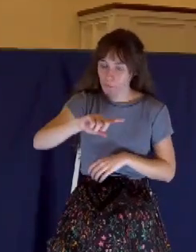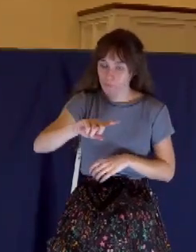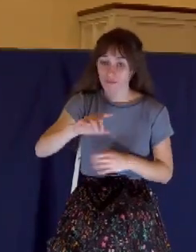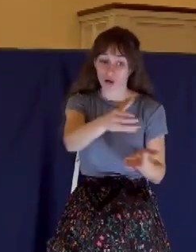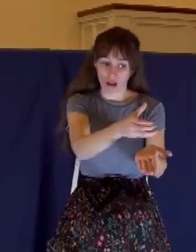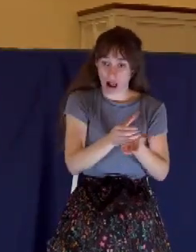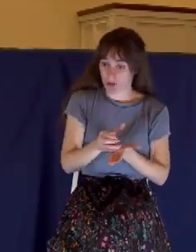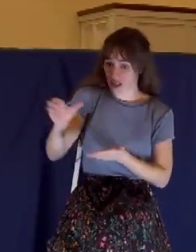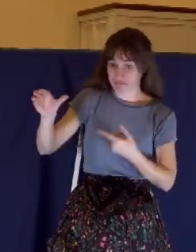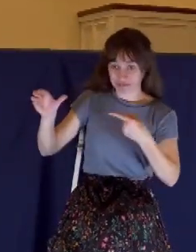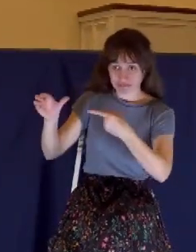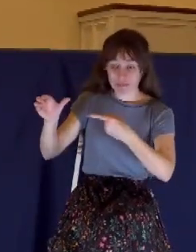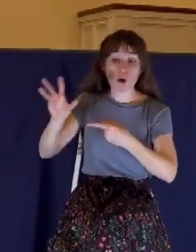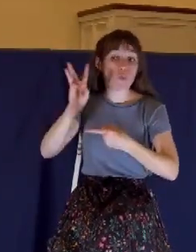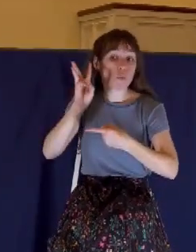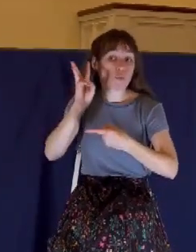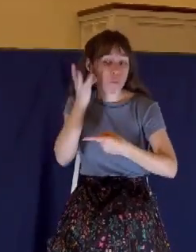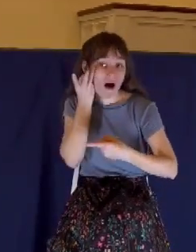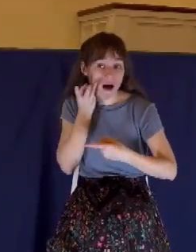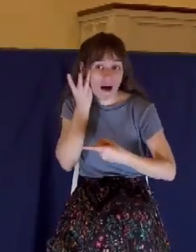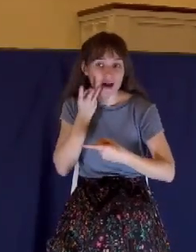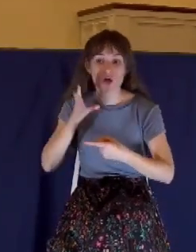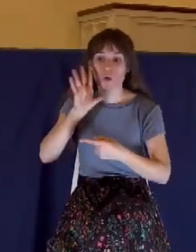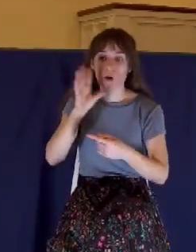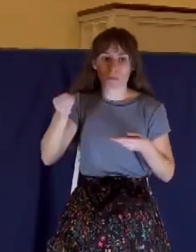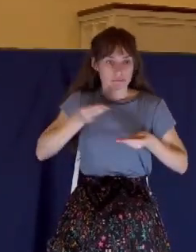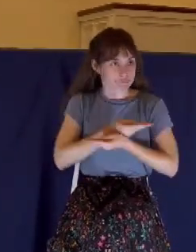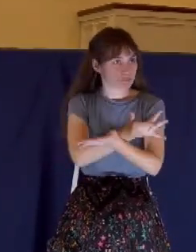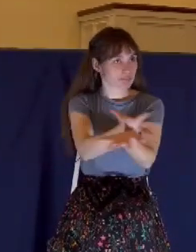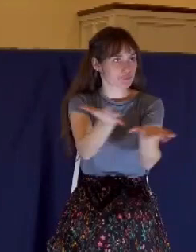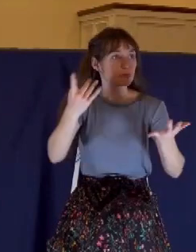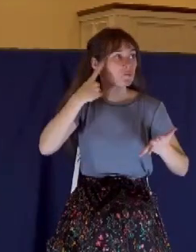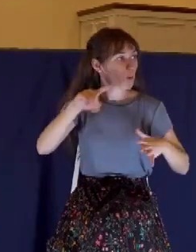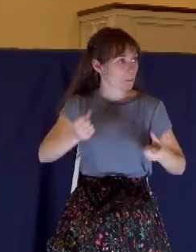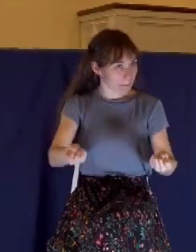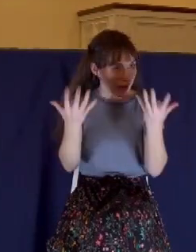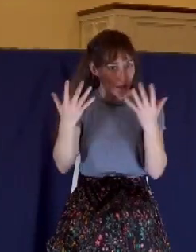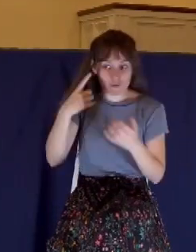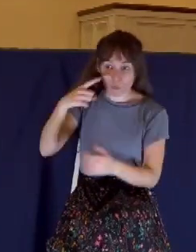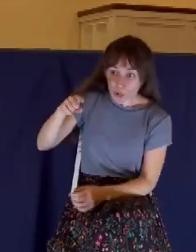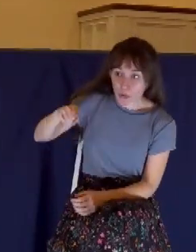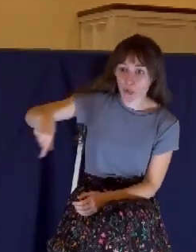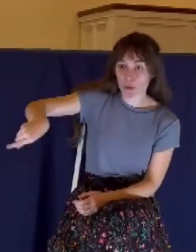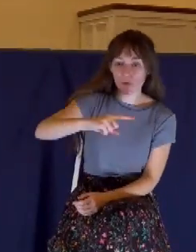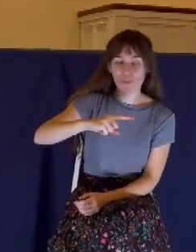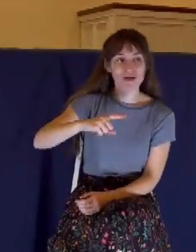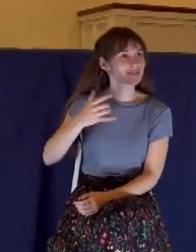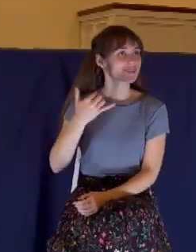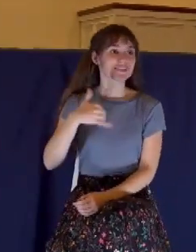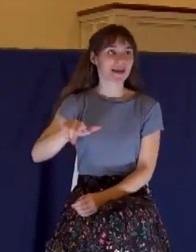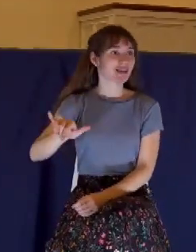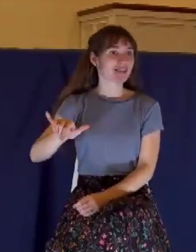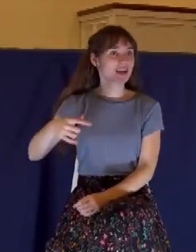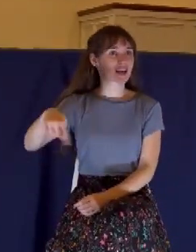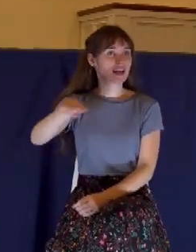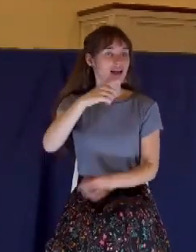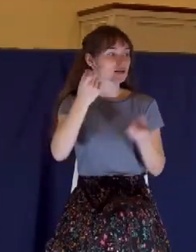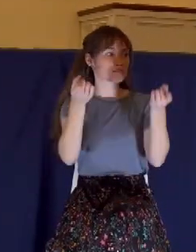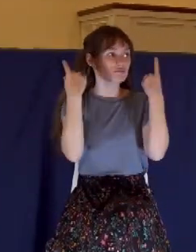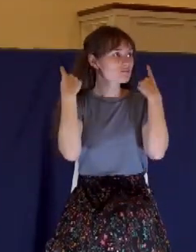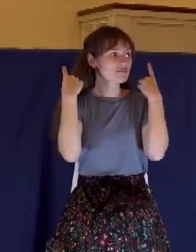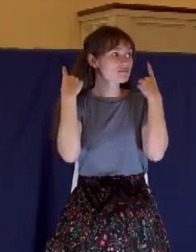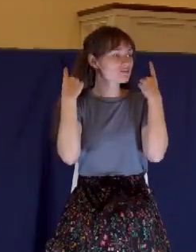blood which will be shed for many, for you. They still didn't get that He was going to die